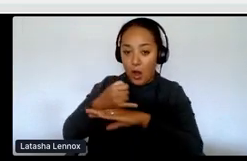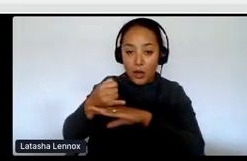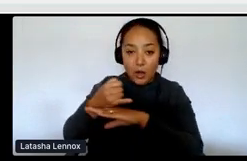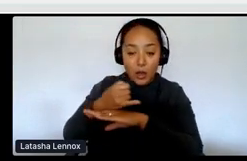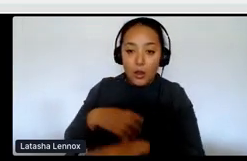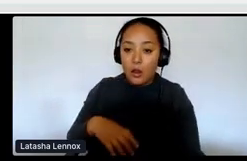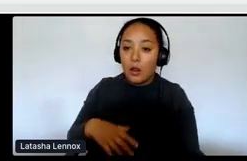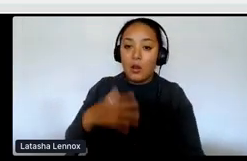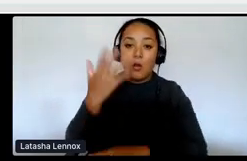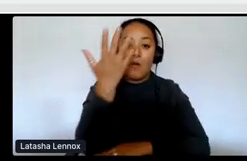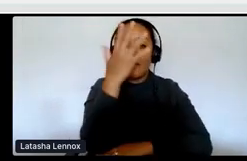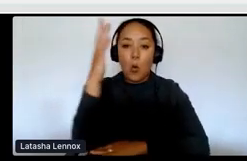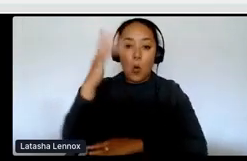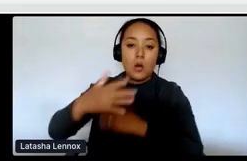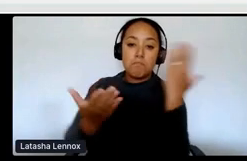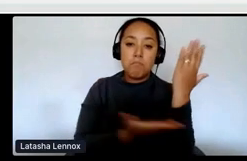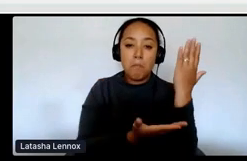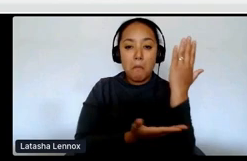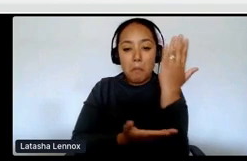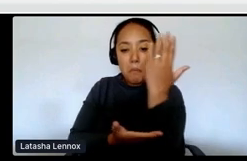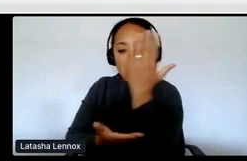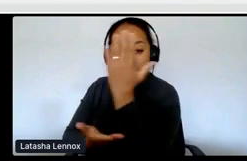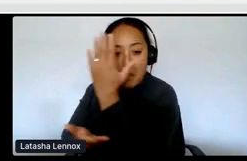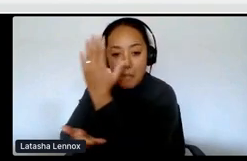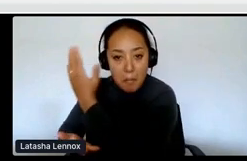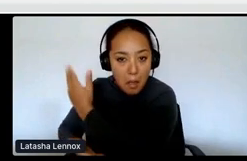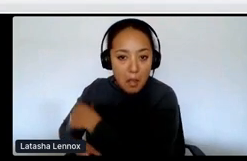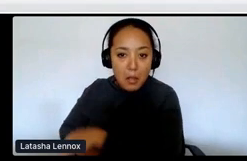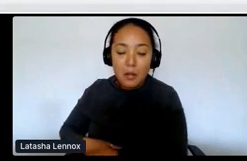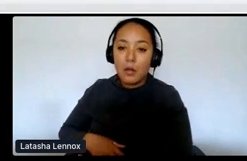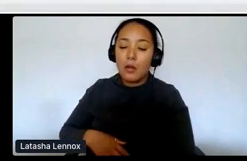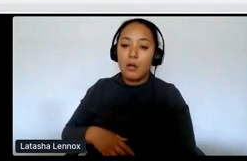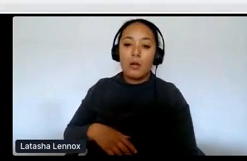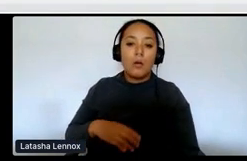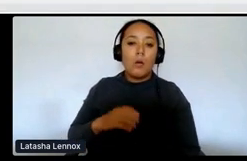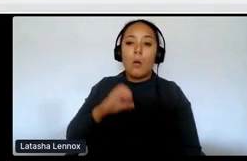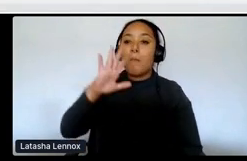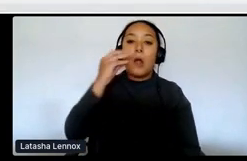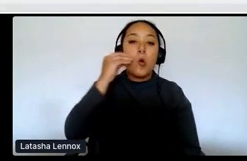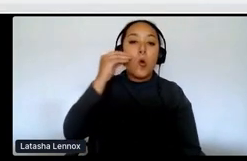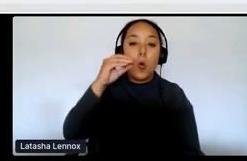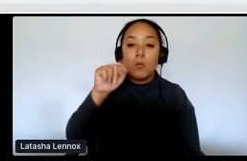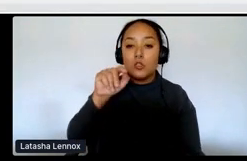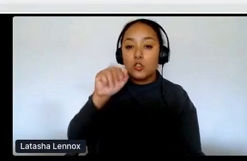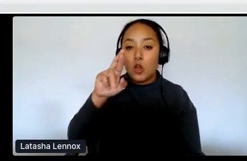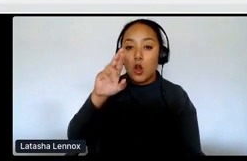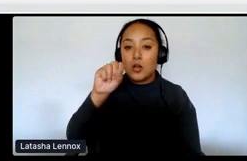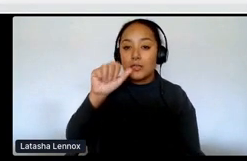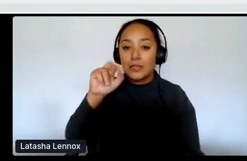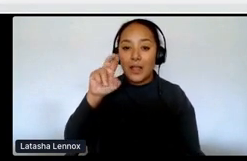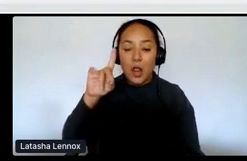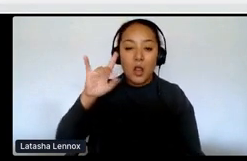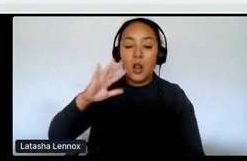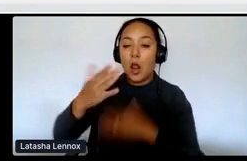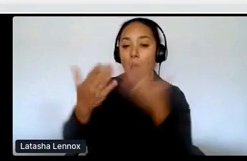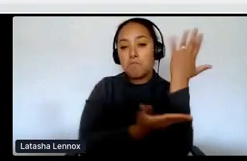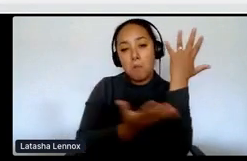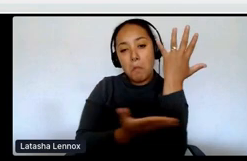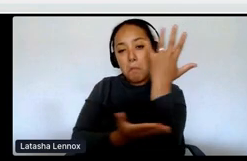We have also experienced back home in our home in the tar sands, immense deforestation as well.